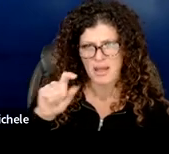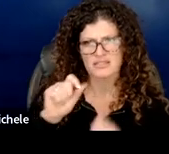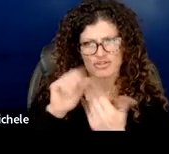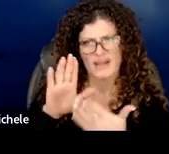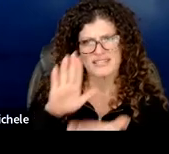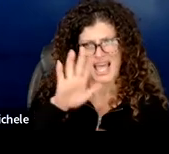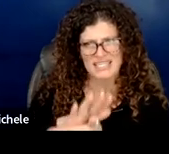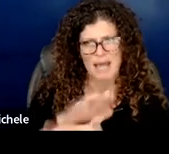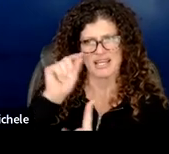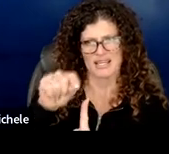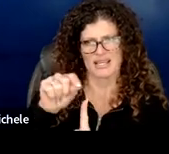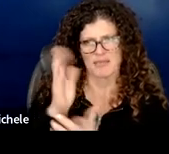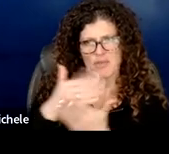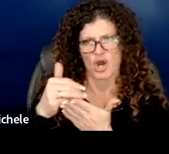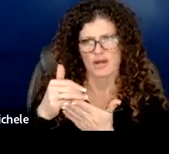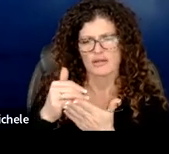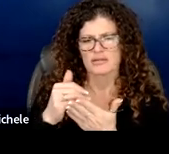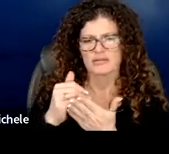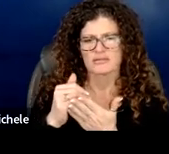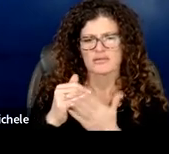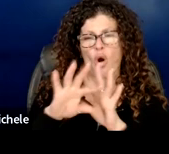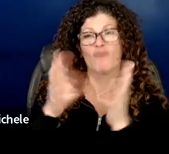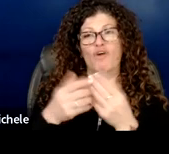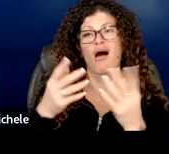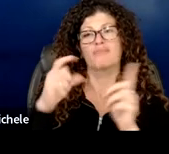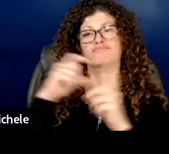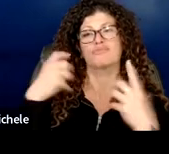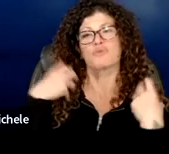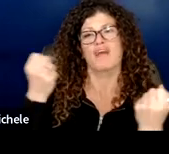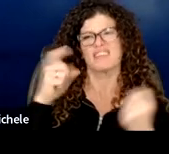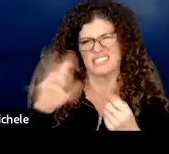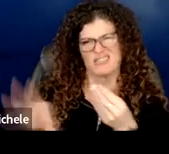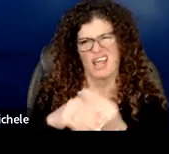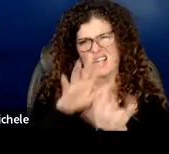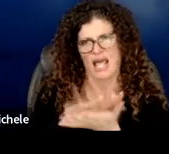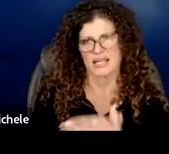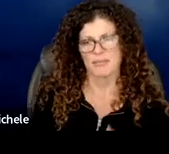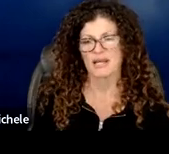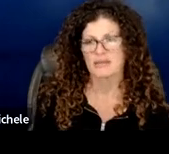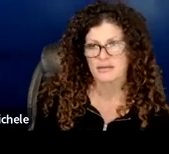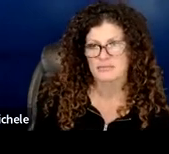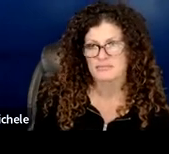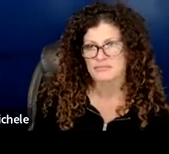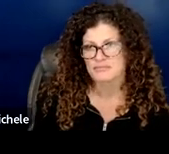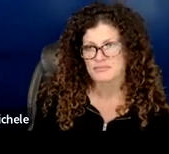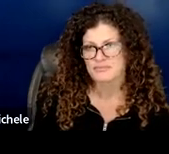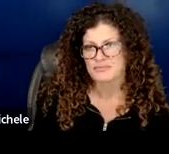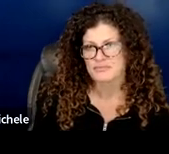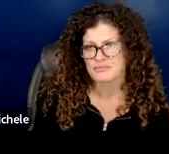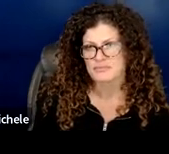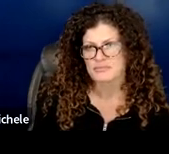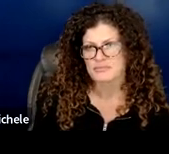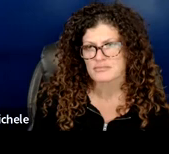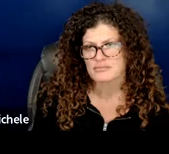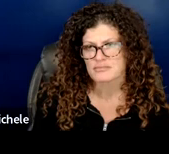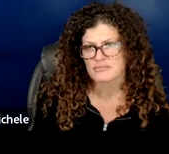that's just that um recovery in general i think you need to have the academic component in there and the you to address social emotional and